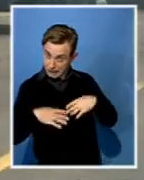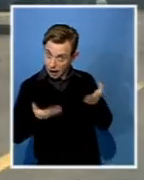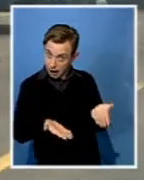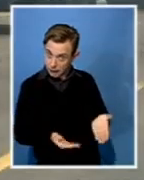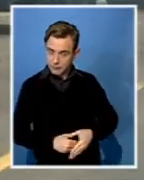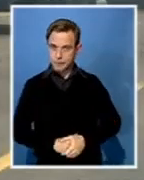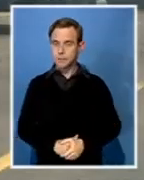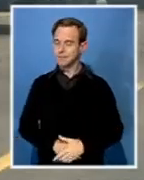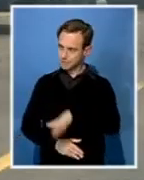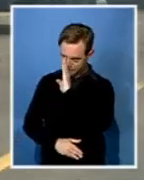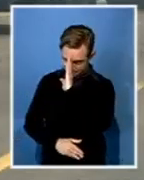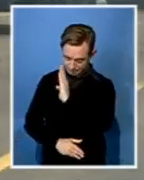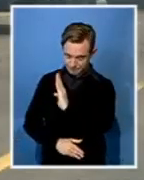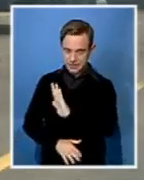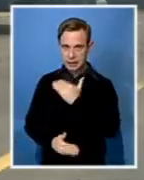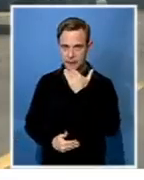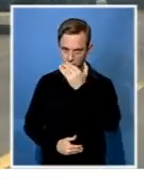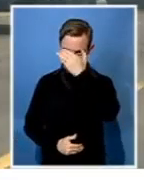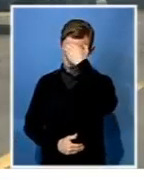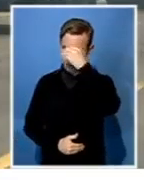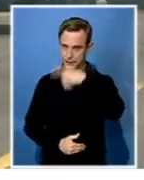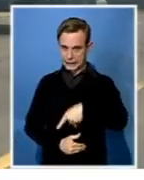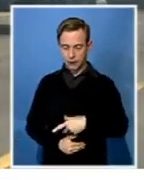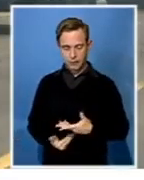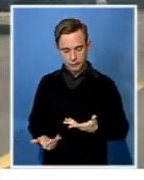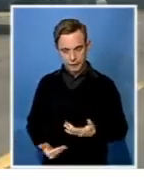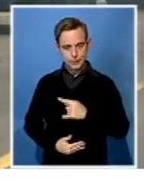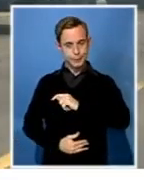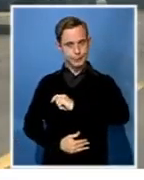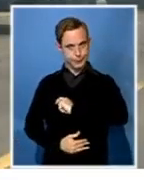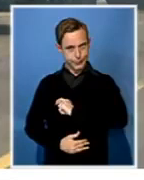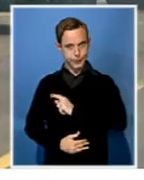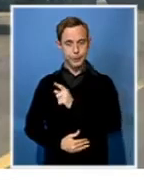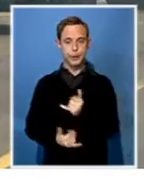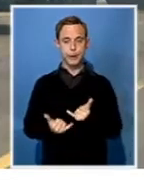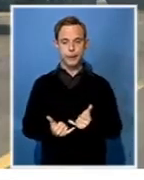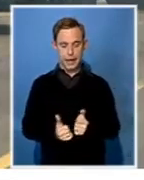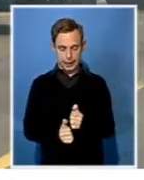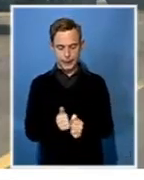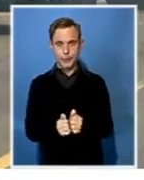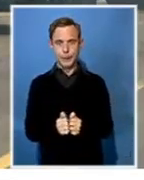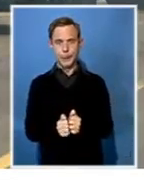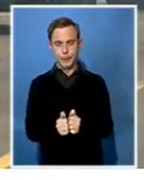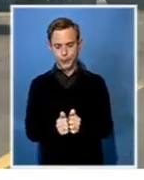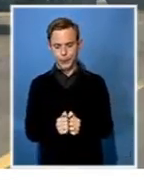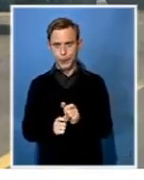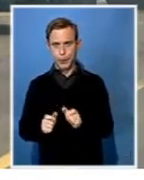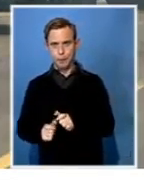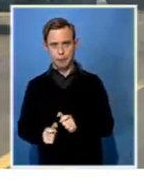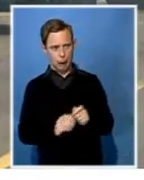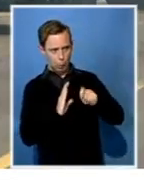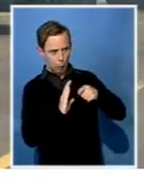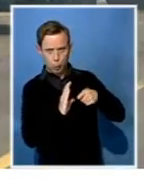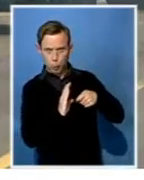Good evening, Peter. Yes, it's true that social media was a buzz today with images, video